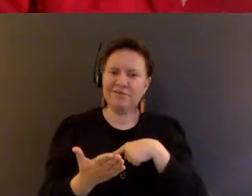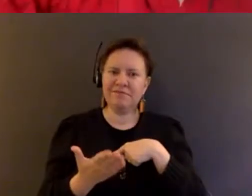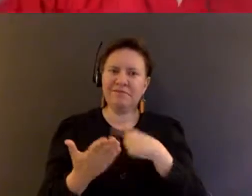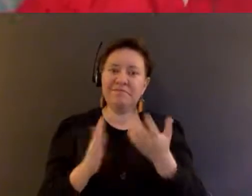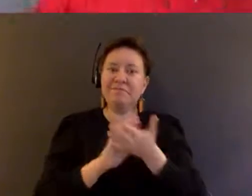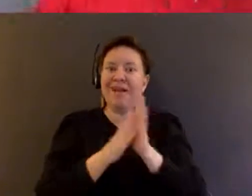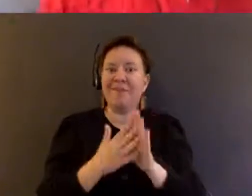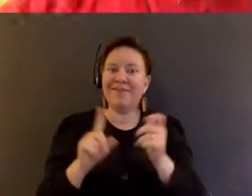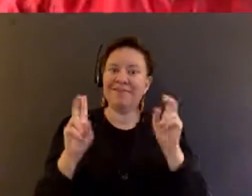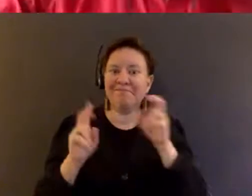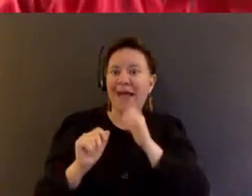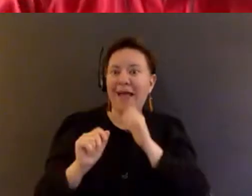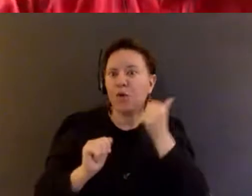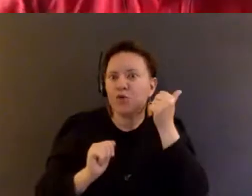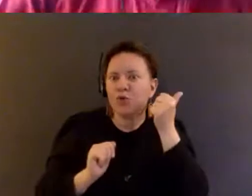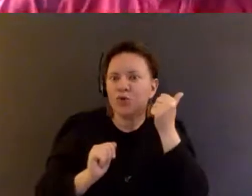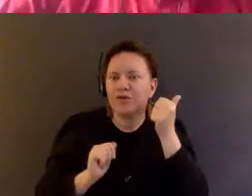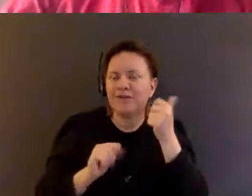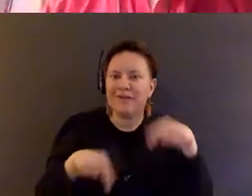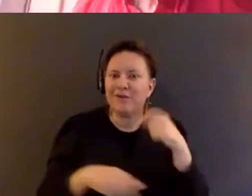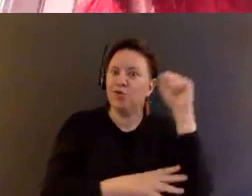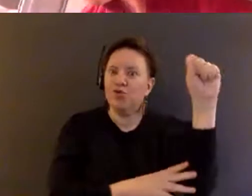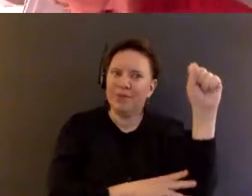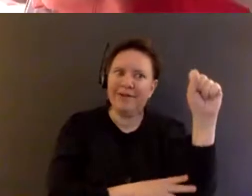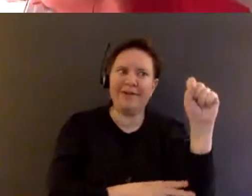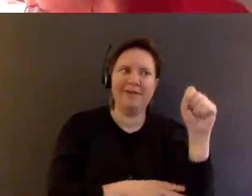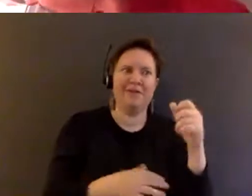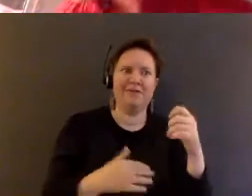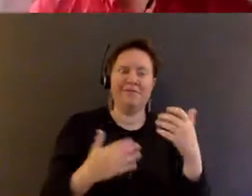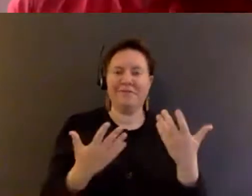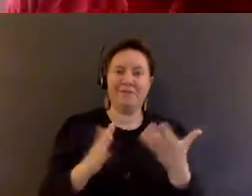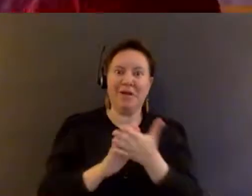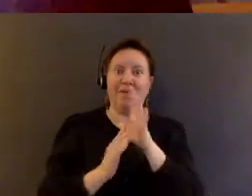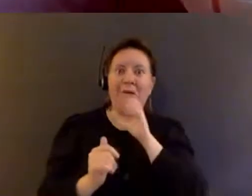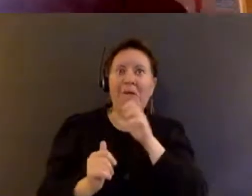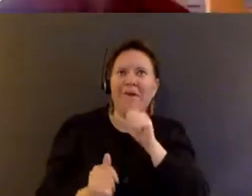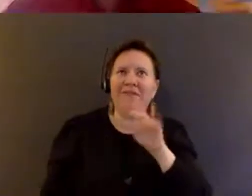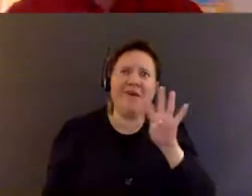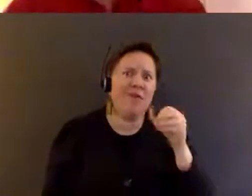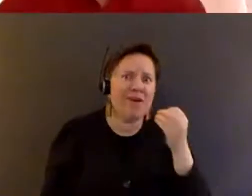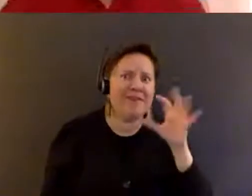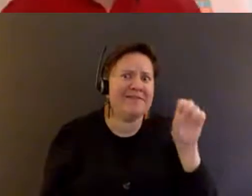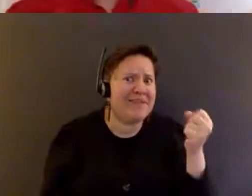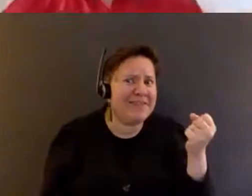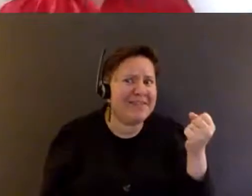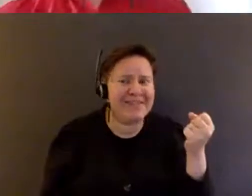like elders in these movements, um, at our ripe age of like 40s and 50s. It's funny. Um,